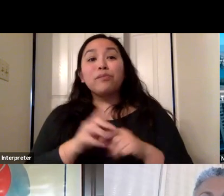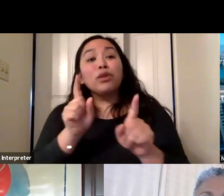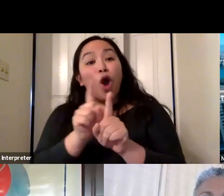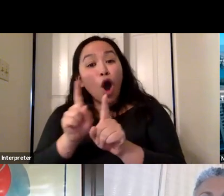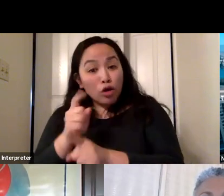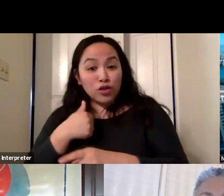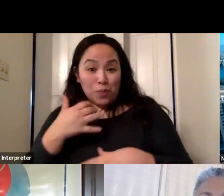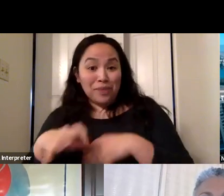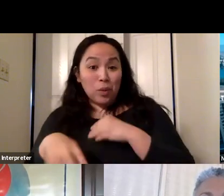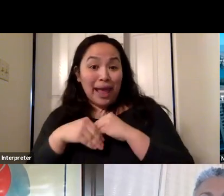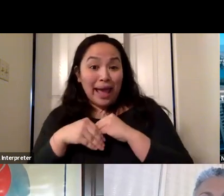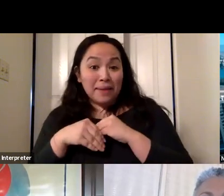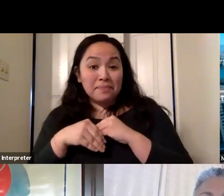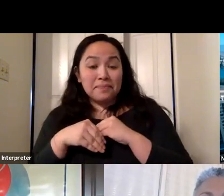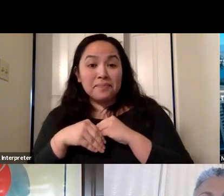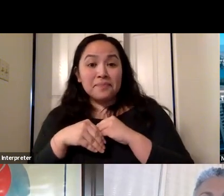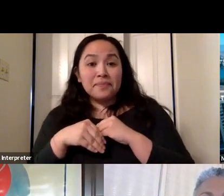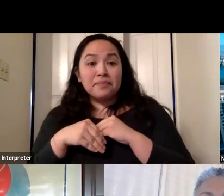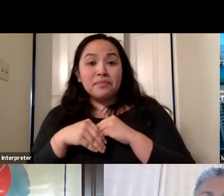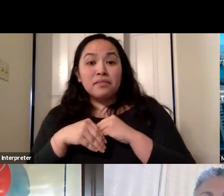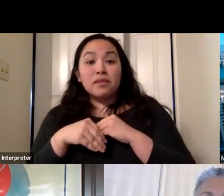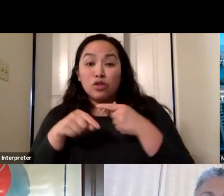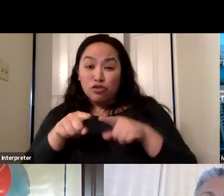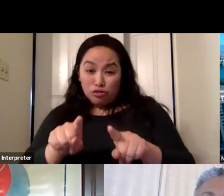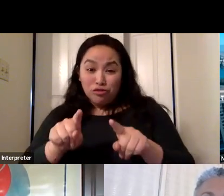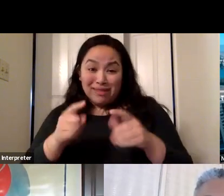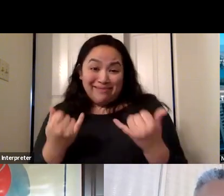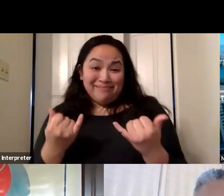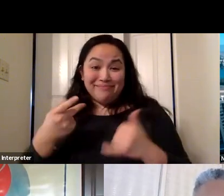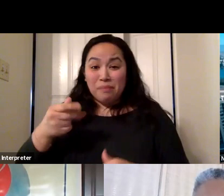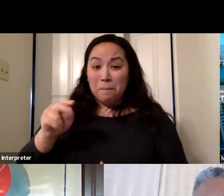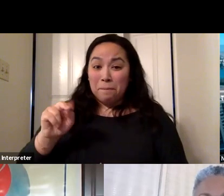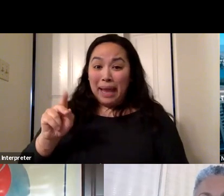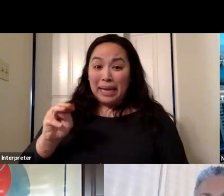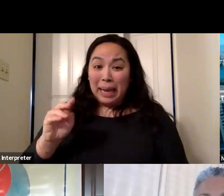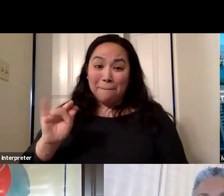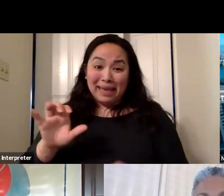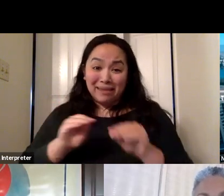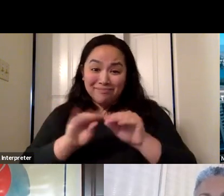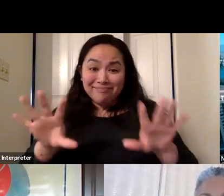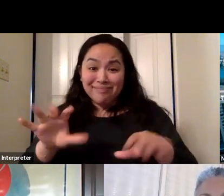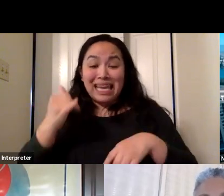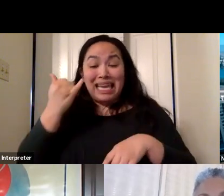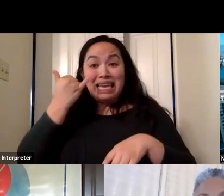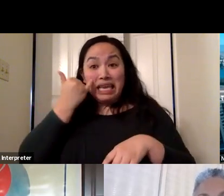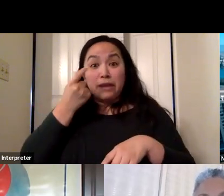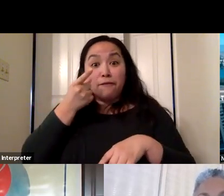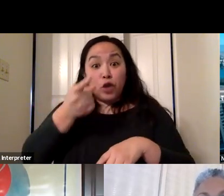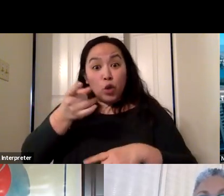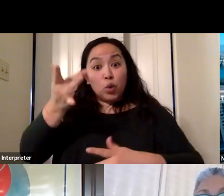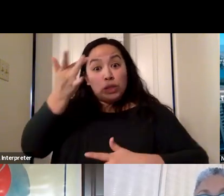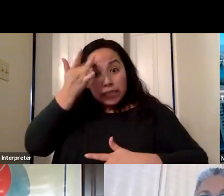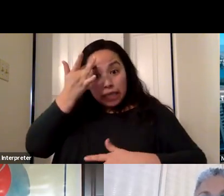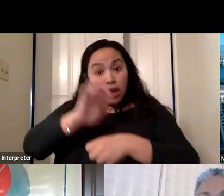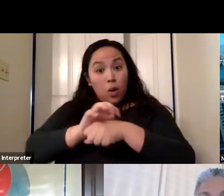add that, you know, in this pandemic, we've seen that if if if you get covid-19, the on